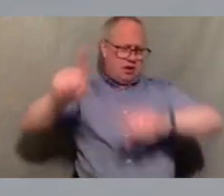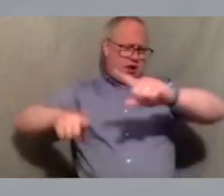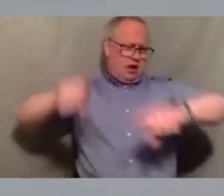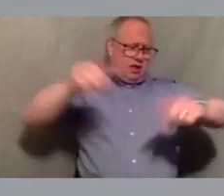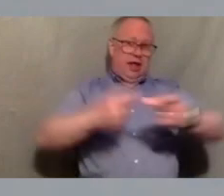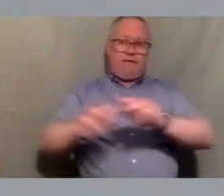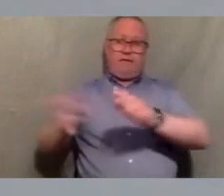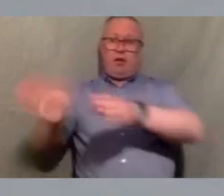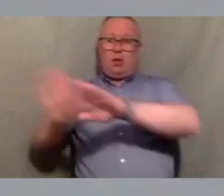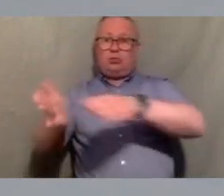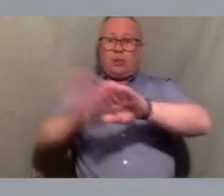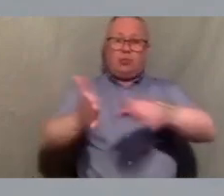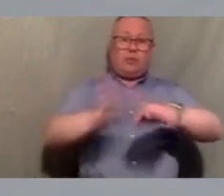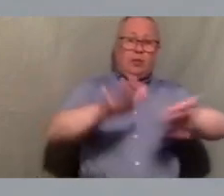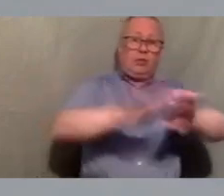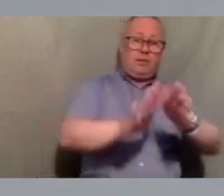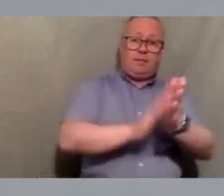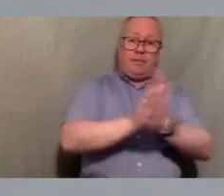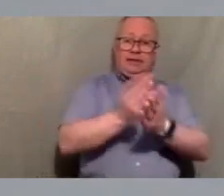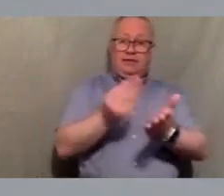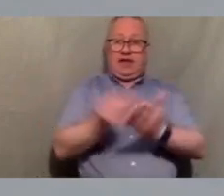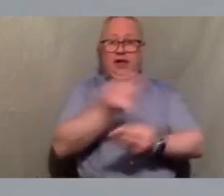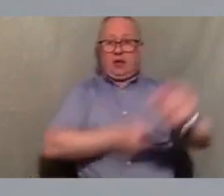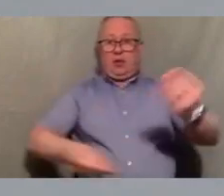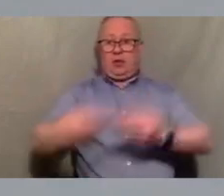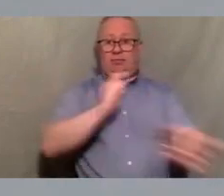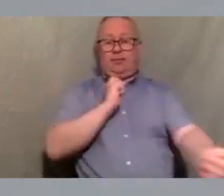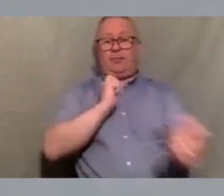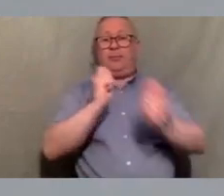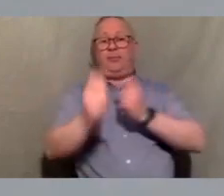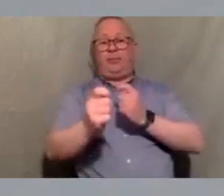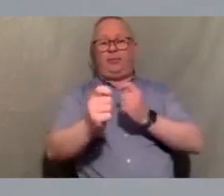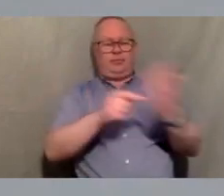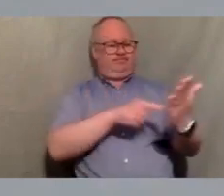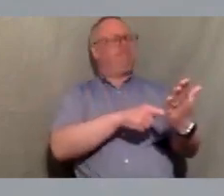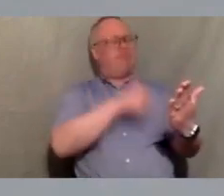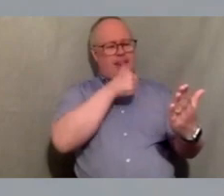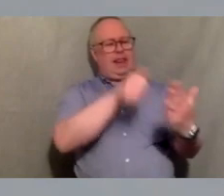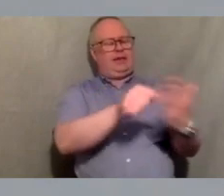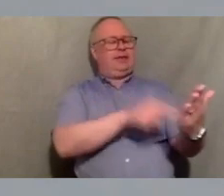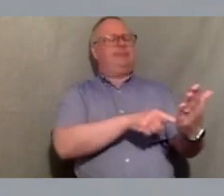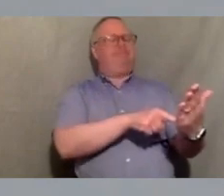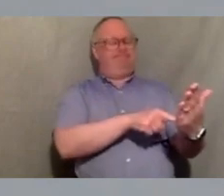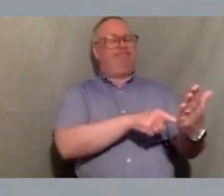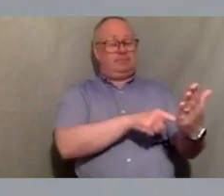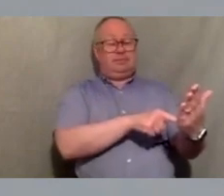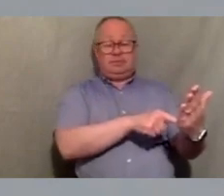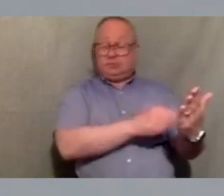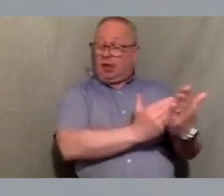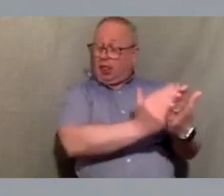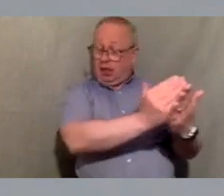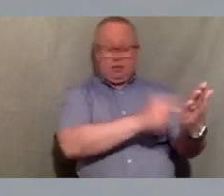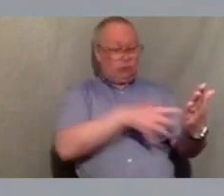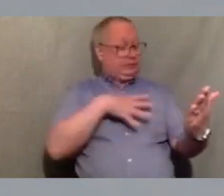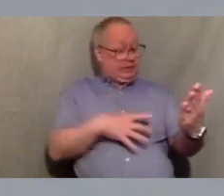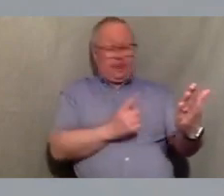is a project of economic transformation and i think this letter points out very nicely what is required here